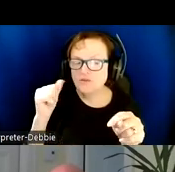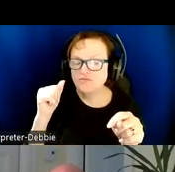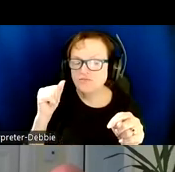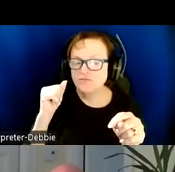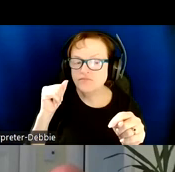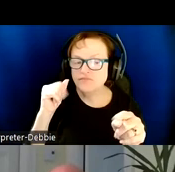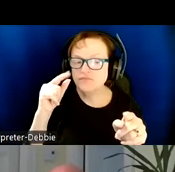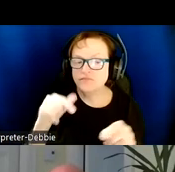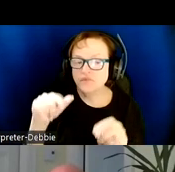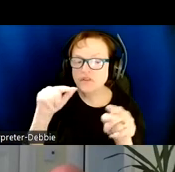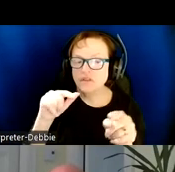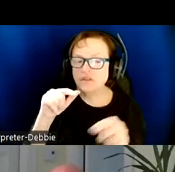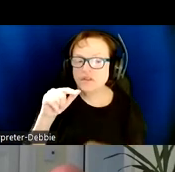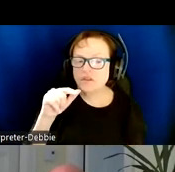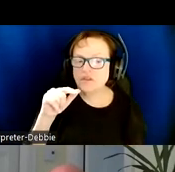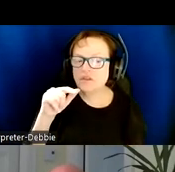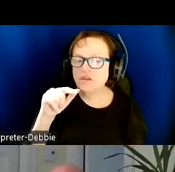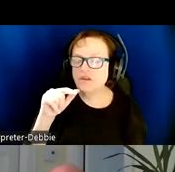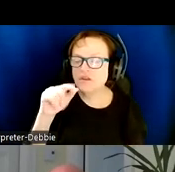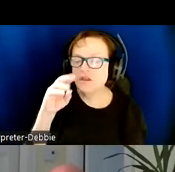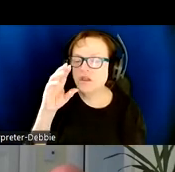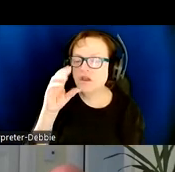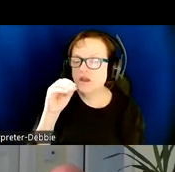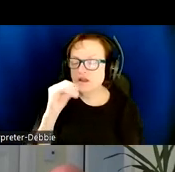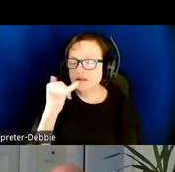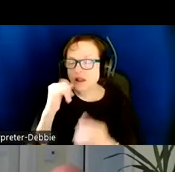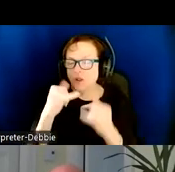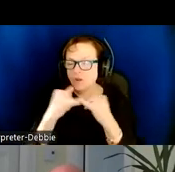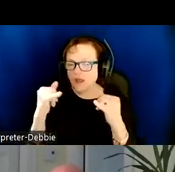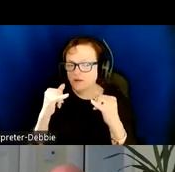Shepherd Young, yellow and purple line. Finch, yellow line.